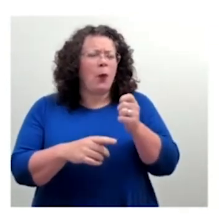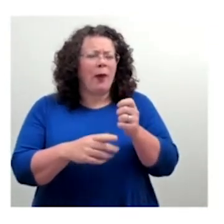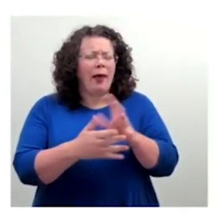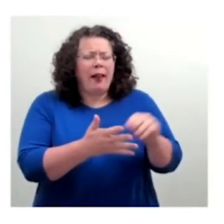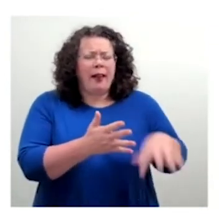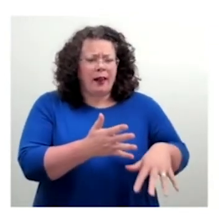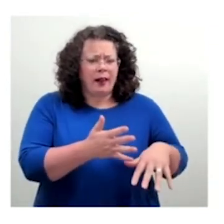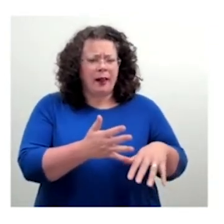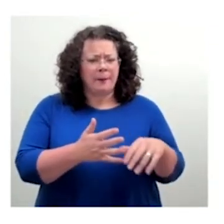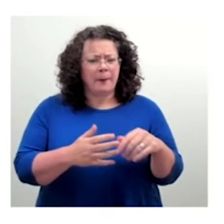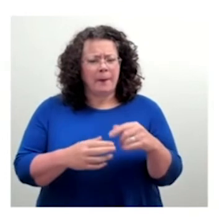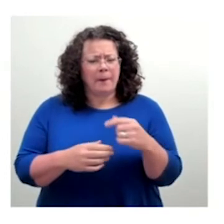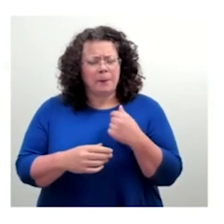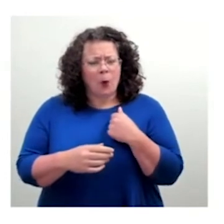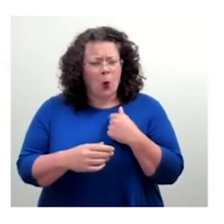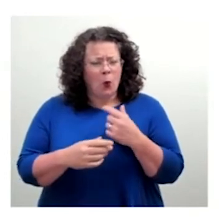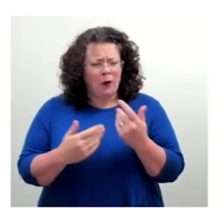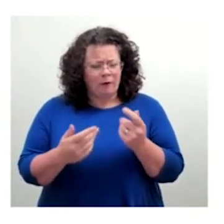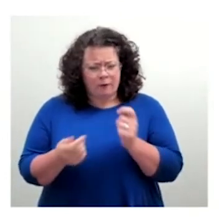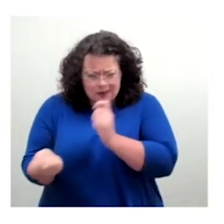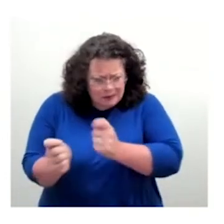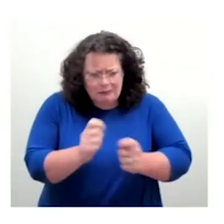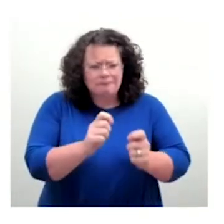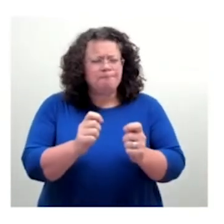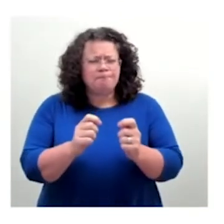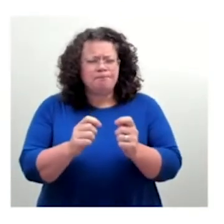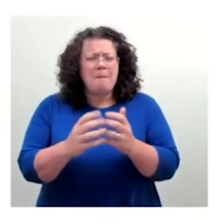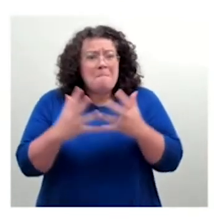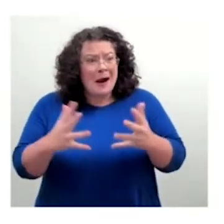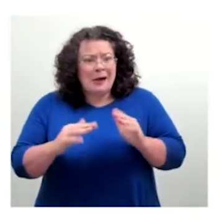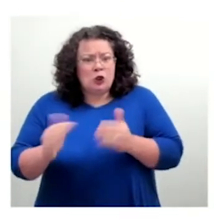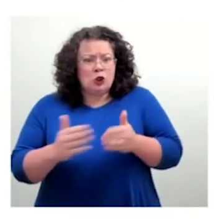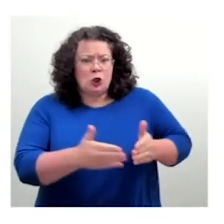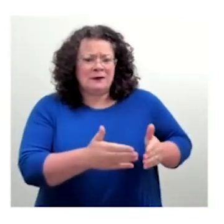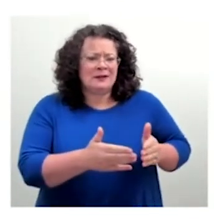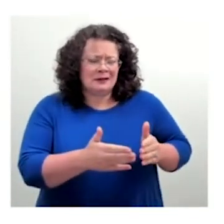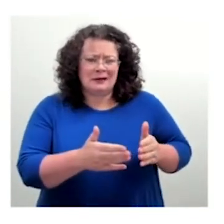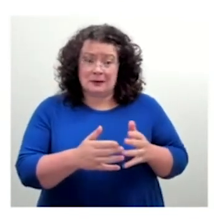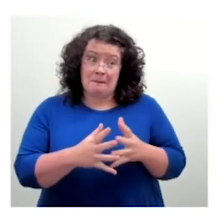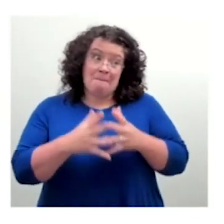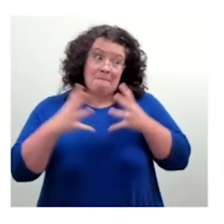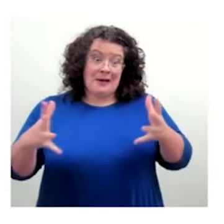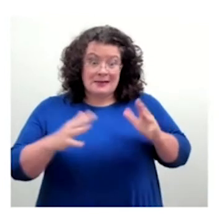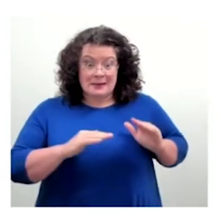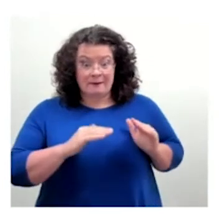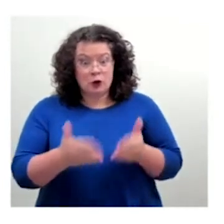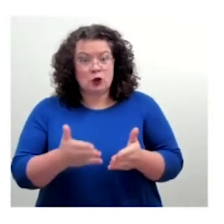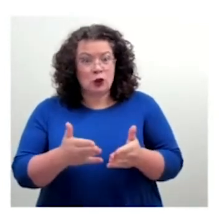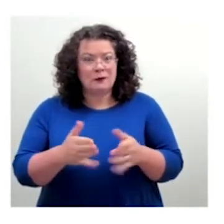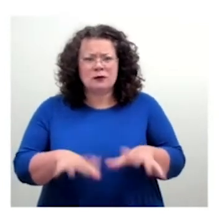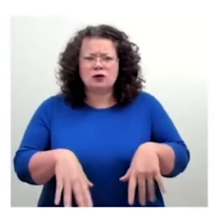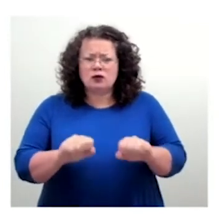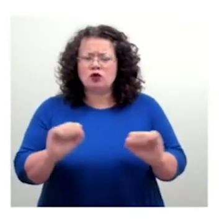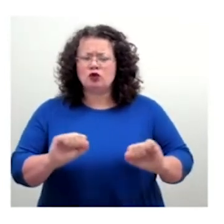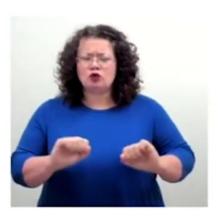service, which is a vast service, that haven't implemented it yet. But that's due to technical legacy and updates to